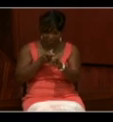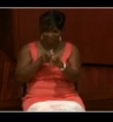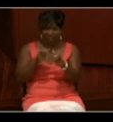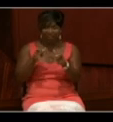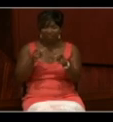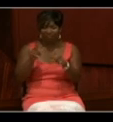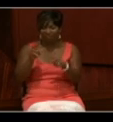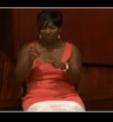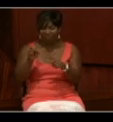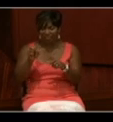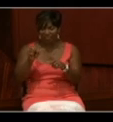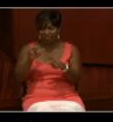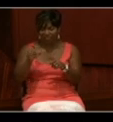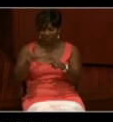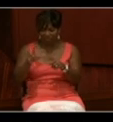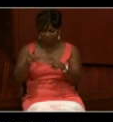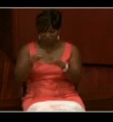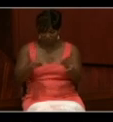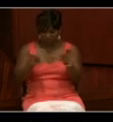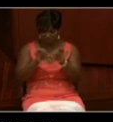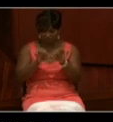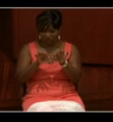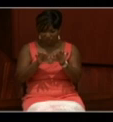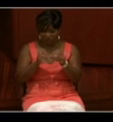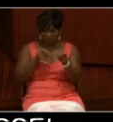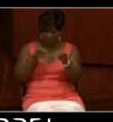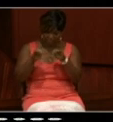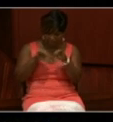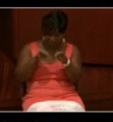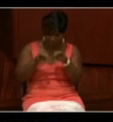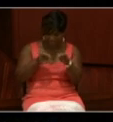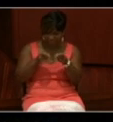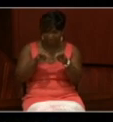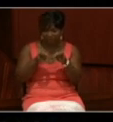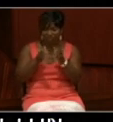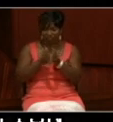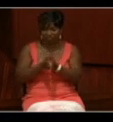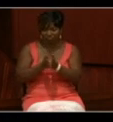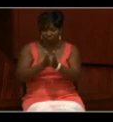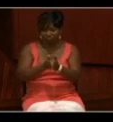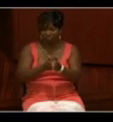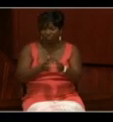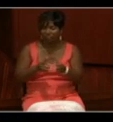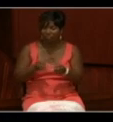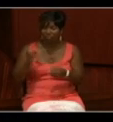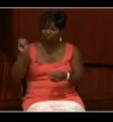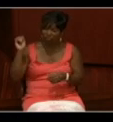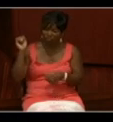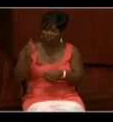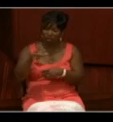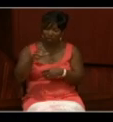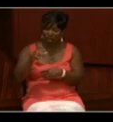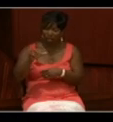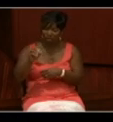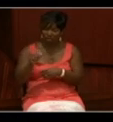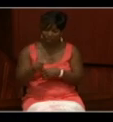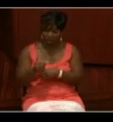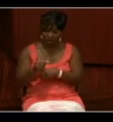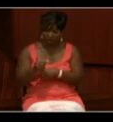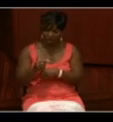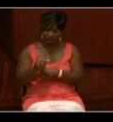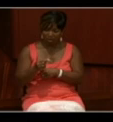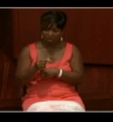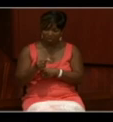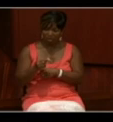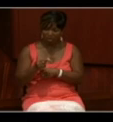an open ocean. And how the device works was that you would throw the chip log, the crewman of the